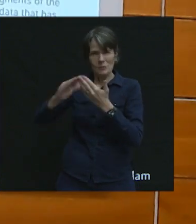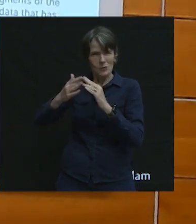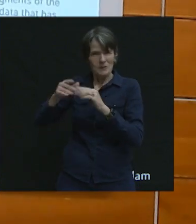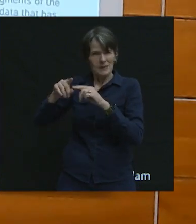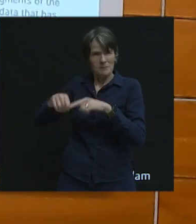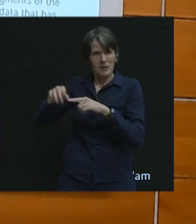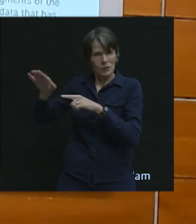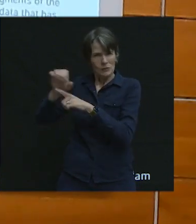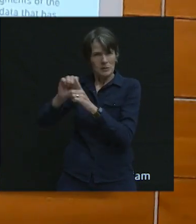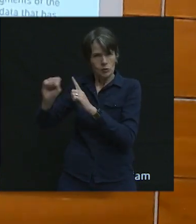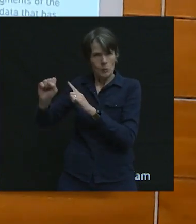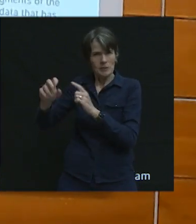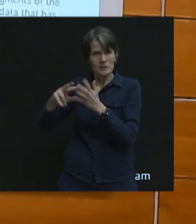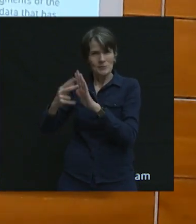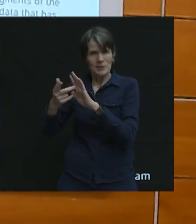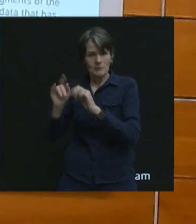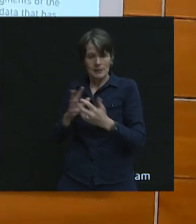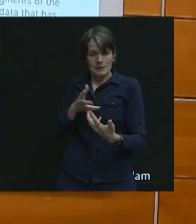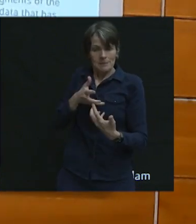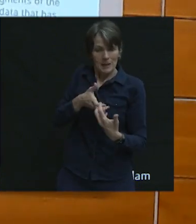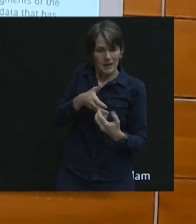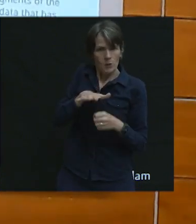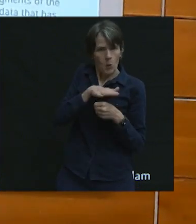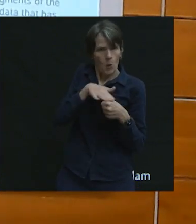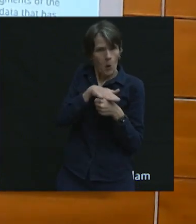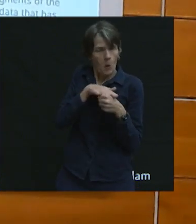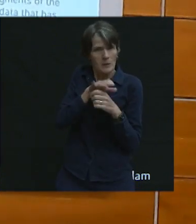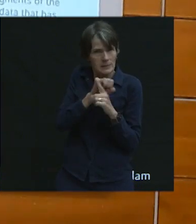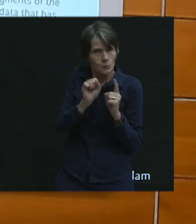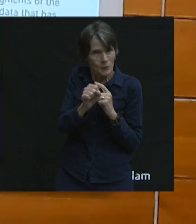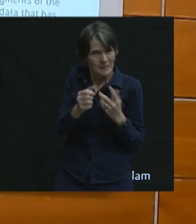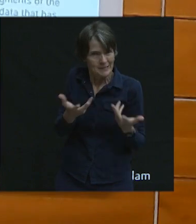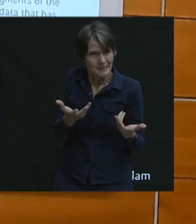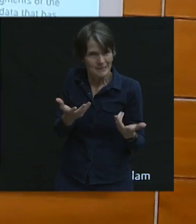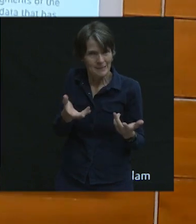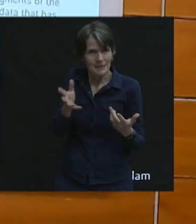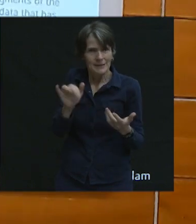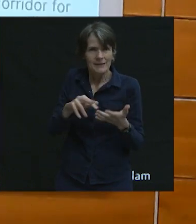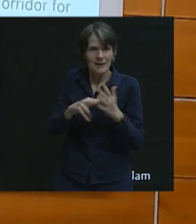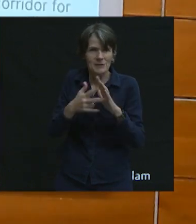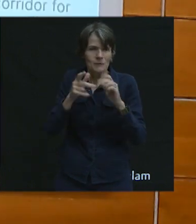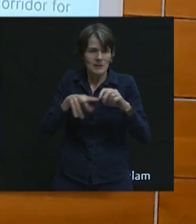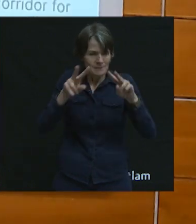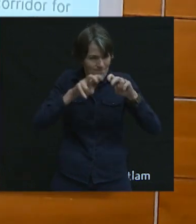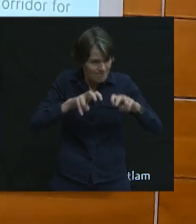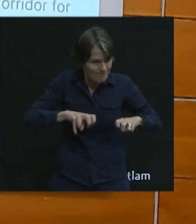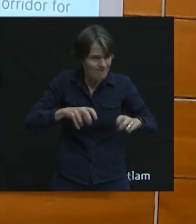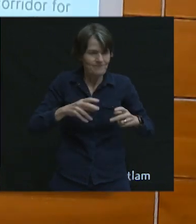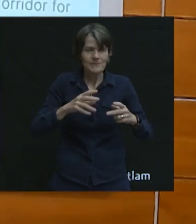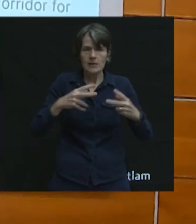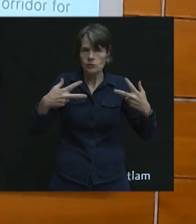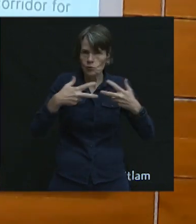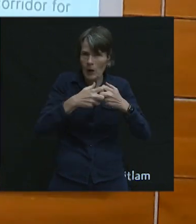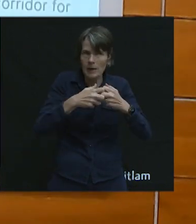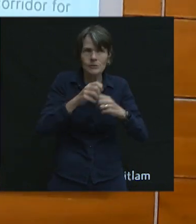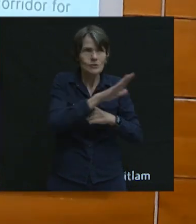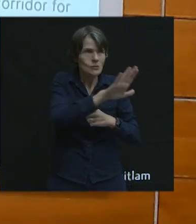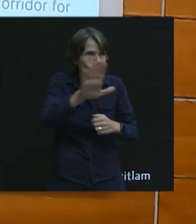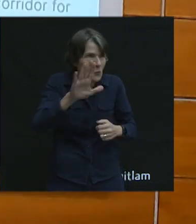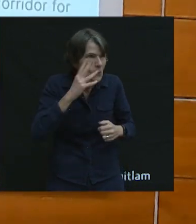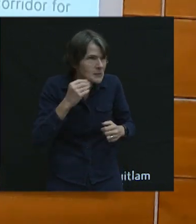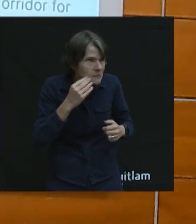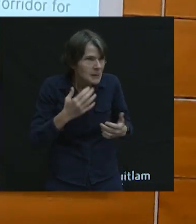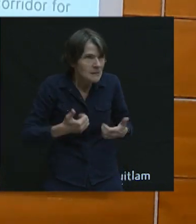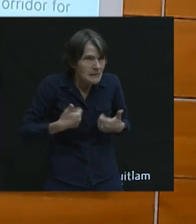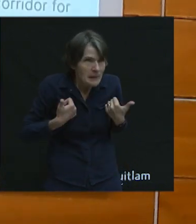we need to tailor our approaches to the local and that's where the analysis of crashes as well as the lived experience that you're all going to share with